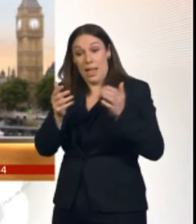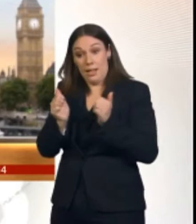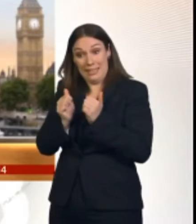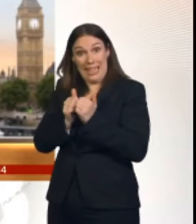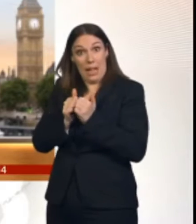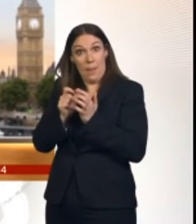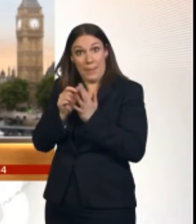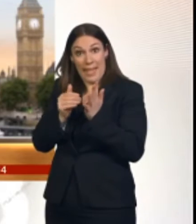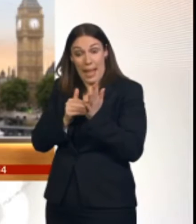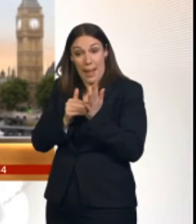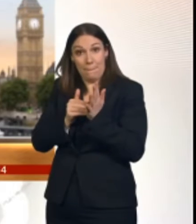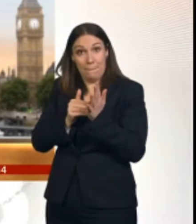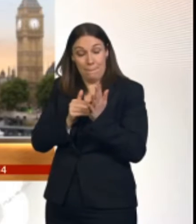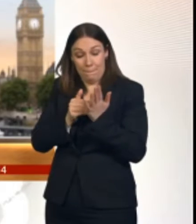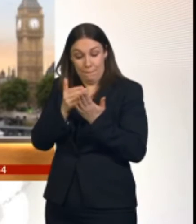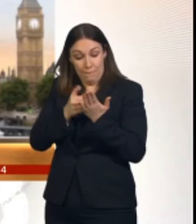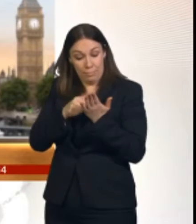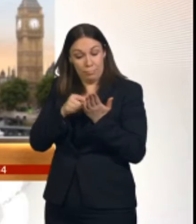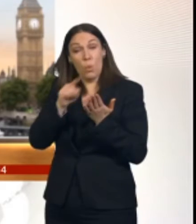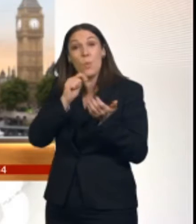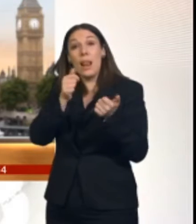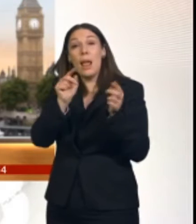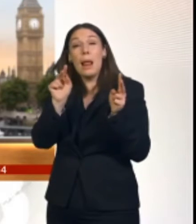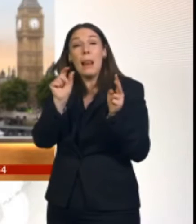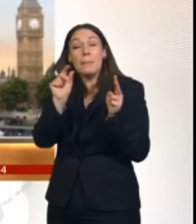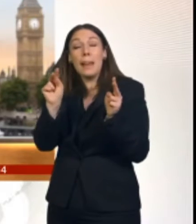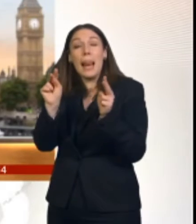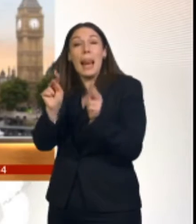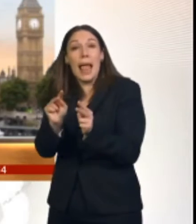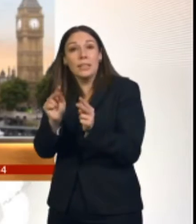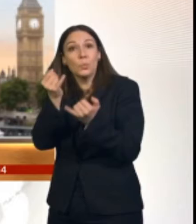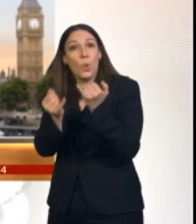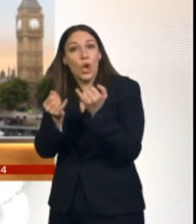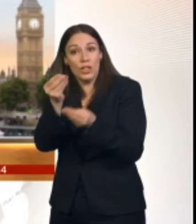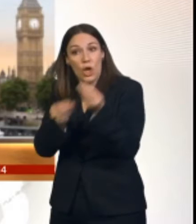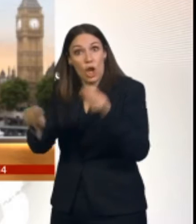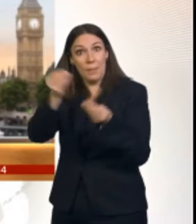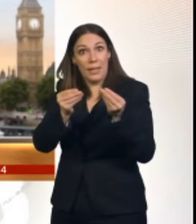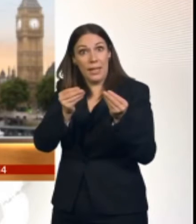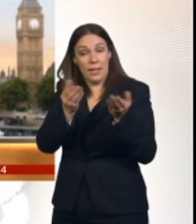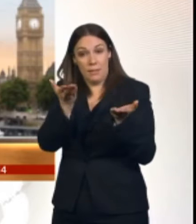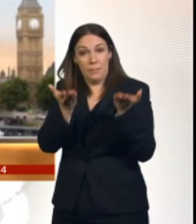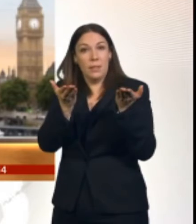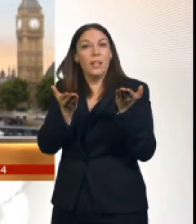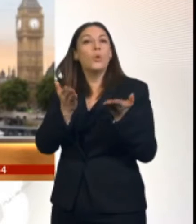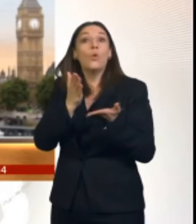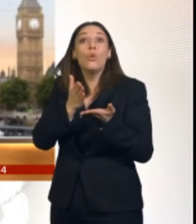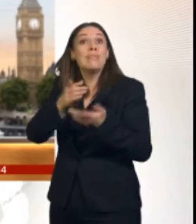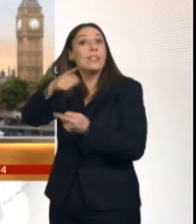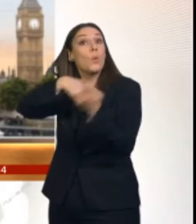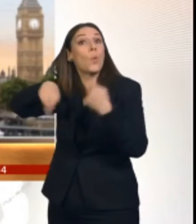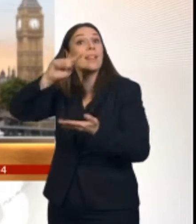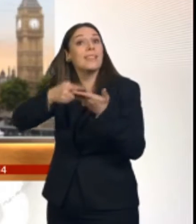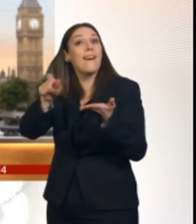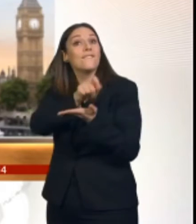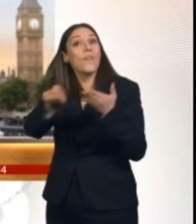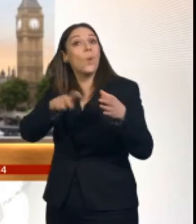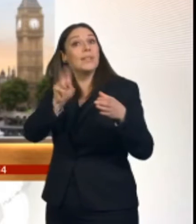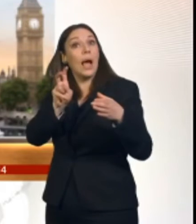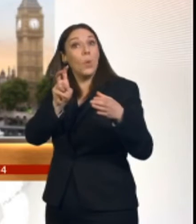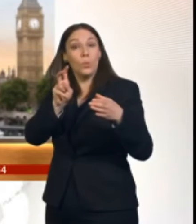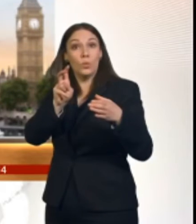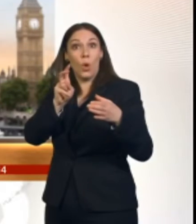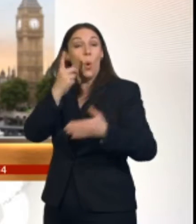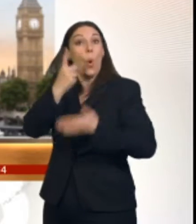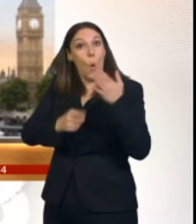having all the political benefits of being out. And clearly, people don't only look at the economy. They also look at the